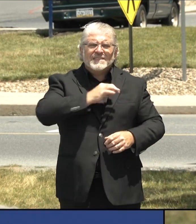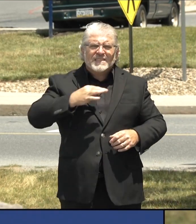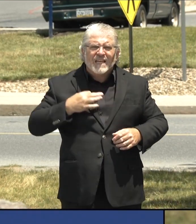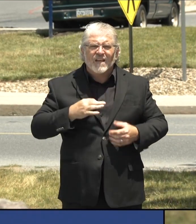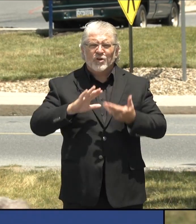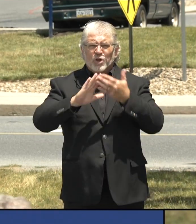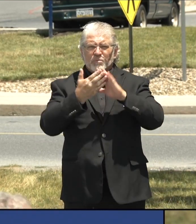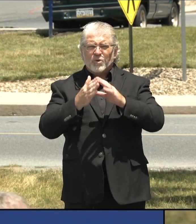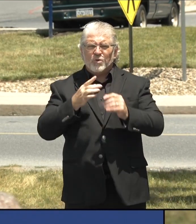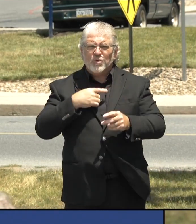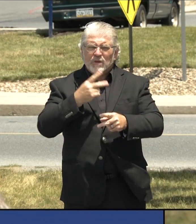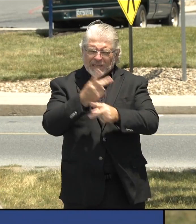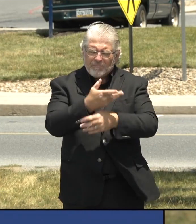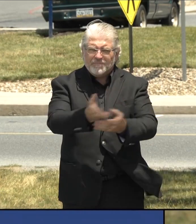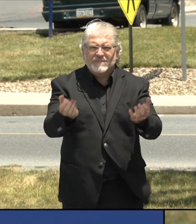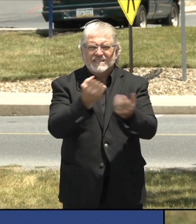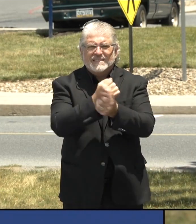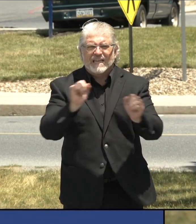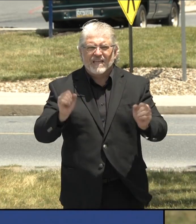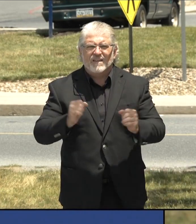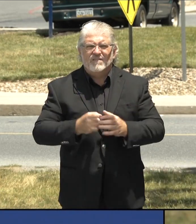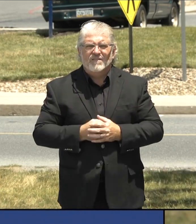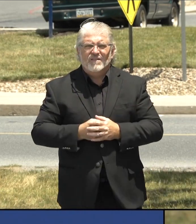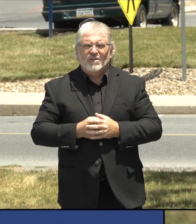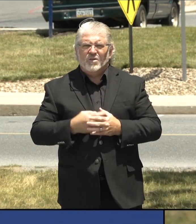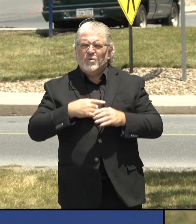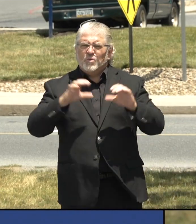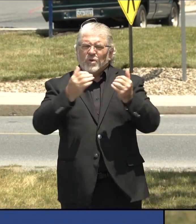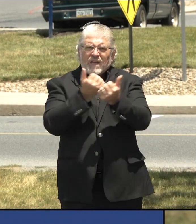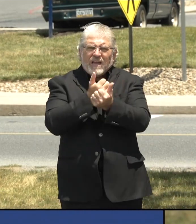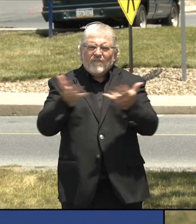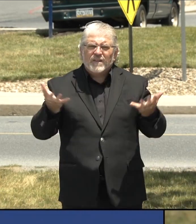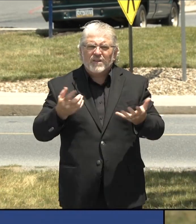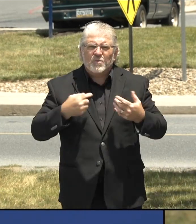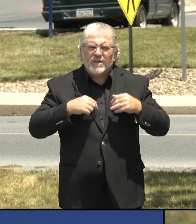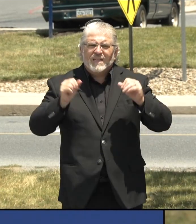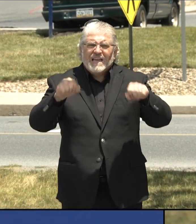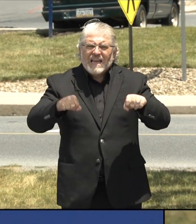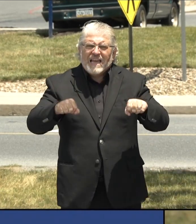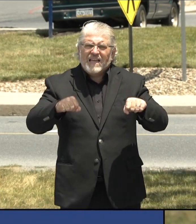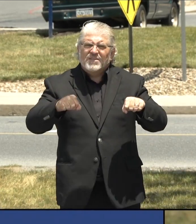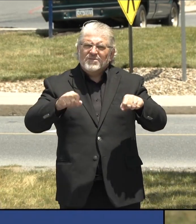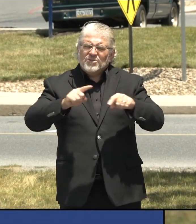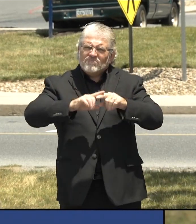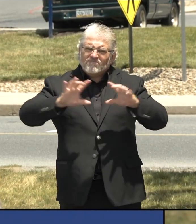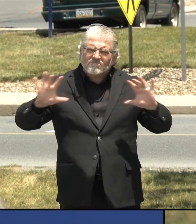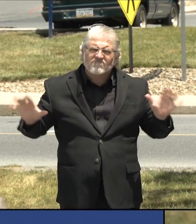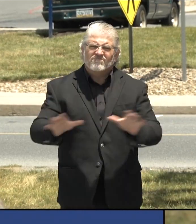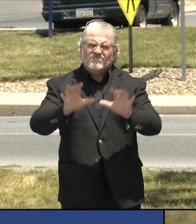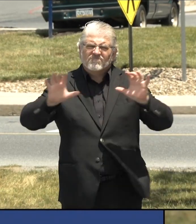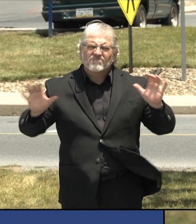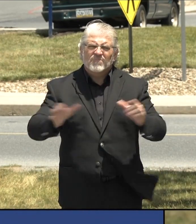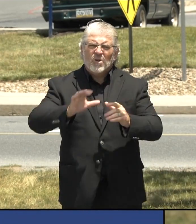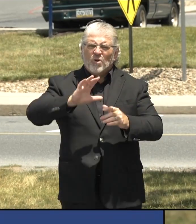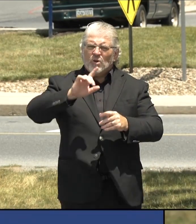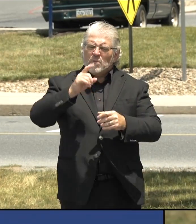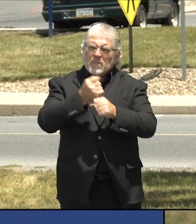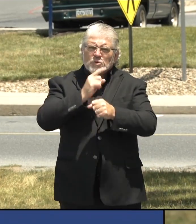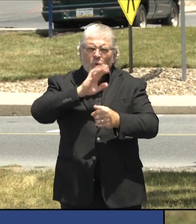pandemic, we're taking extreme steps to prevent the spread of COVID-19, including universal masking for all